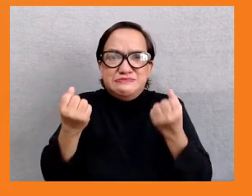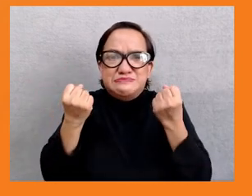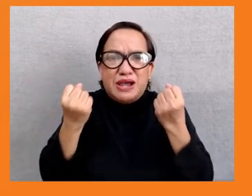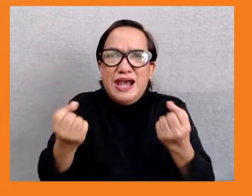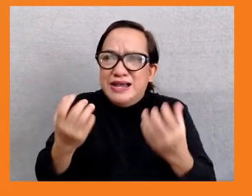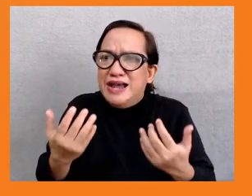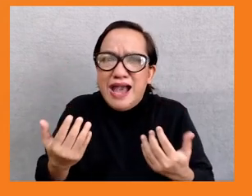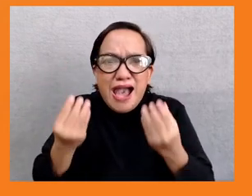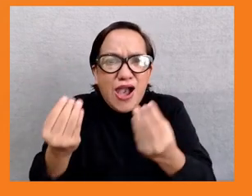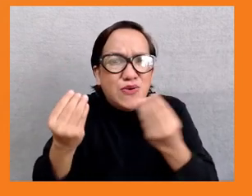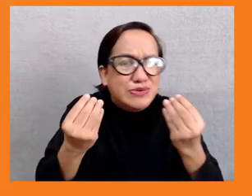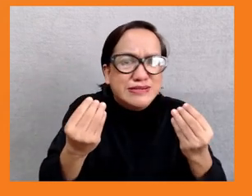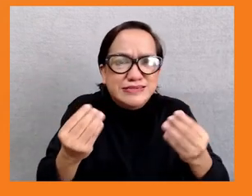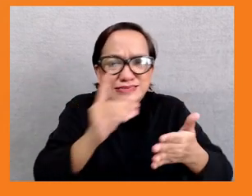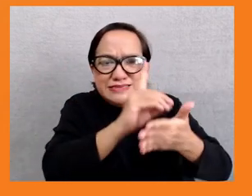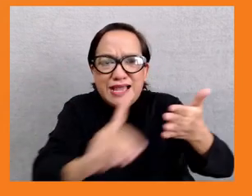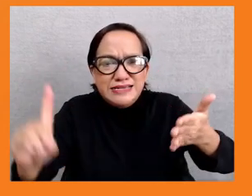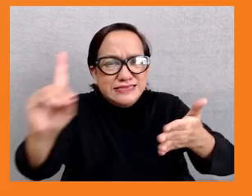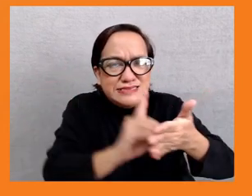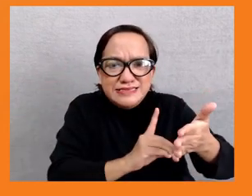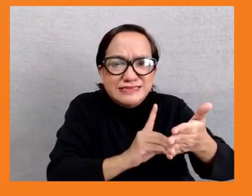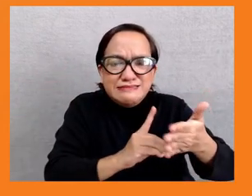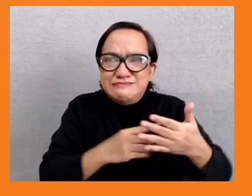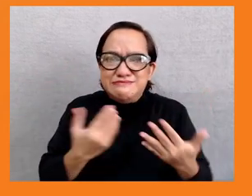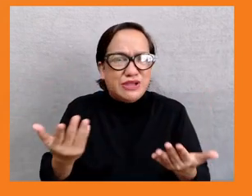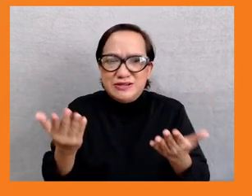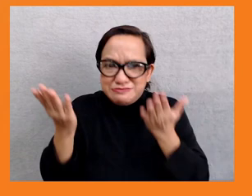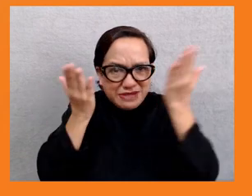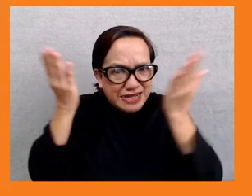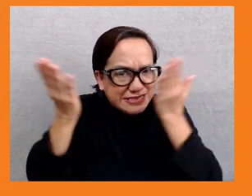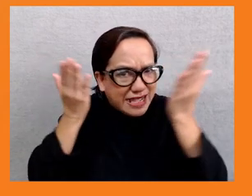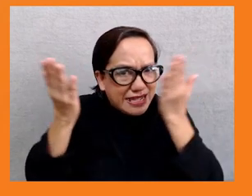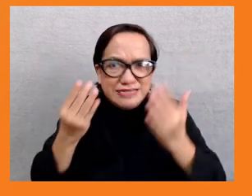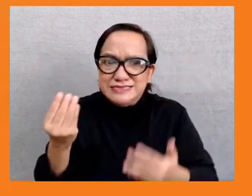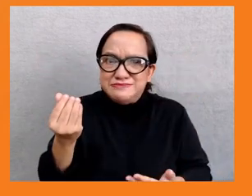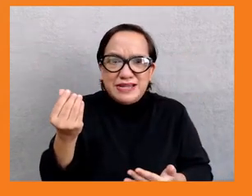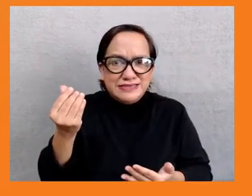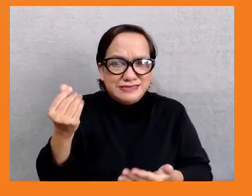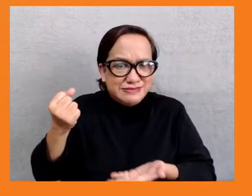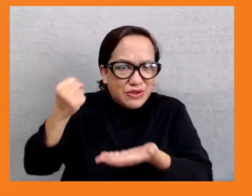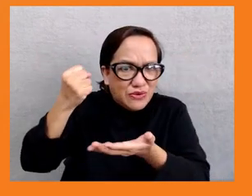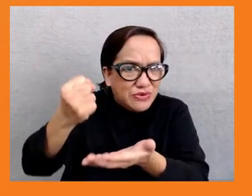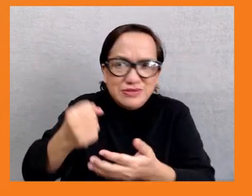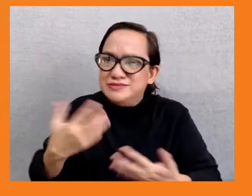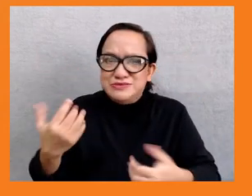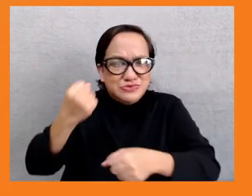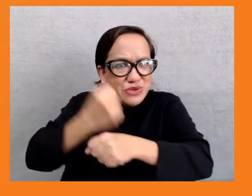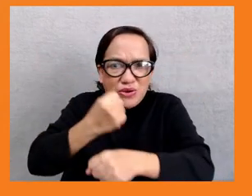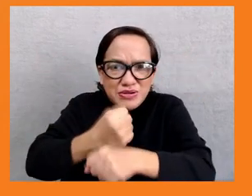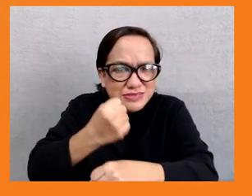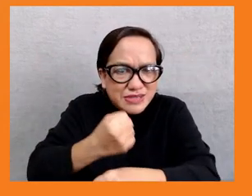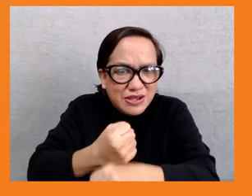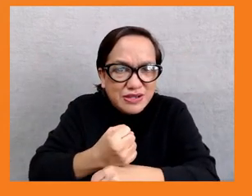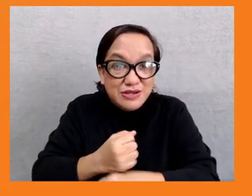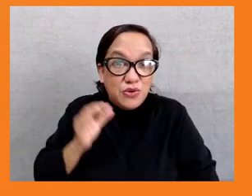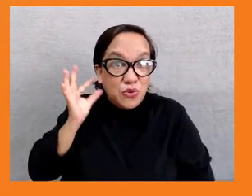services, progressive taxation and enhanced labour rights, especially for women. And they show that fighting inequality to accelerate growth